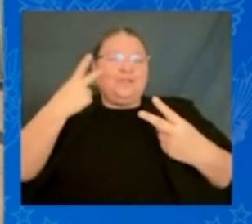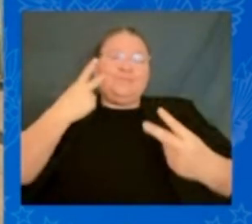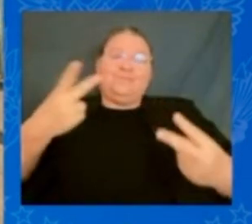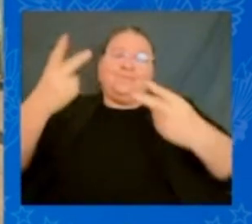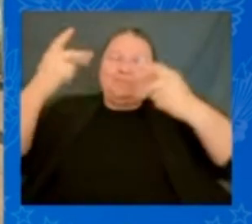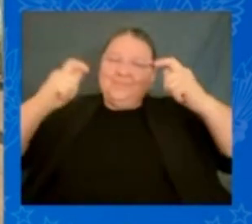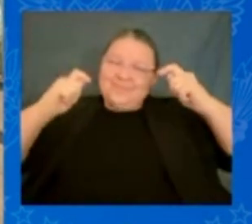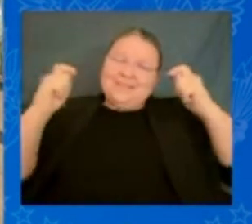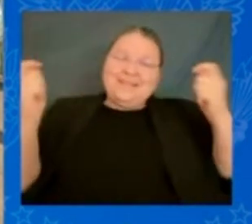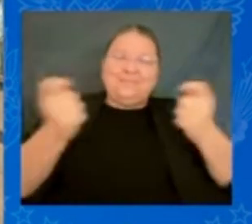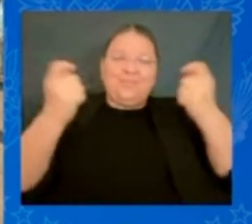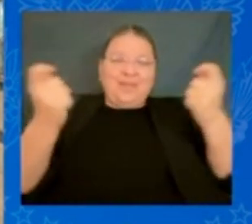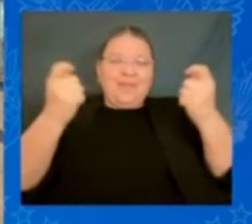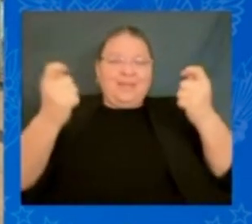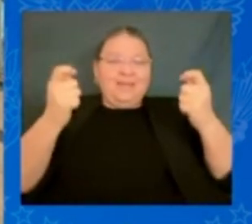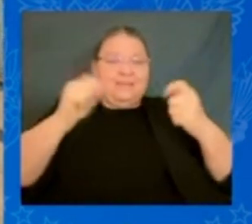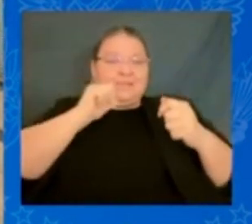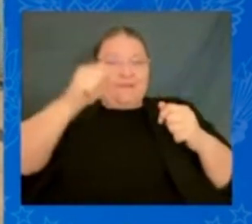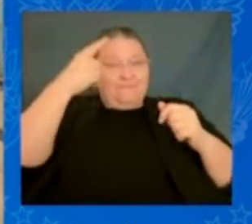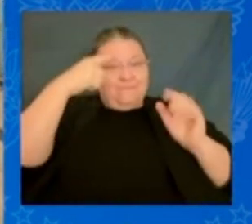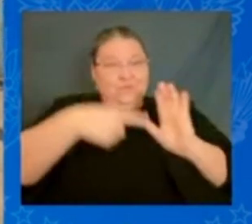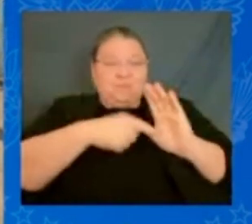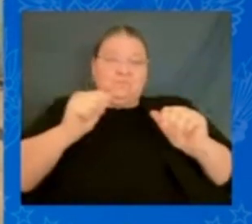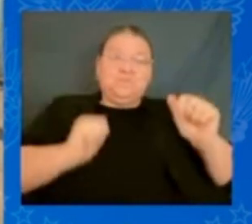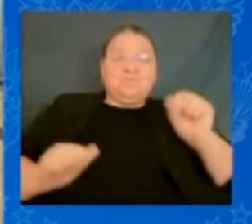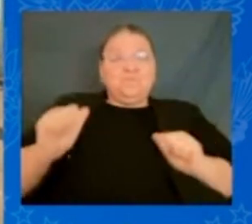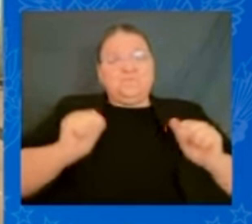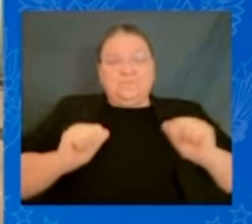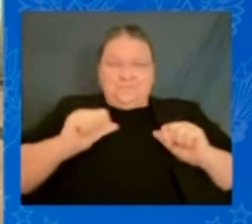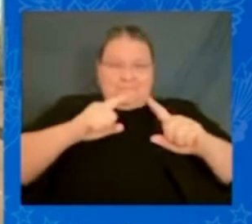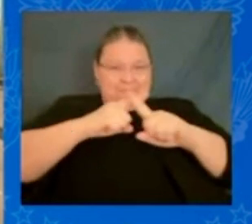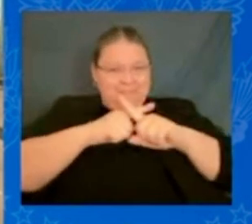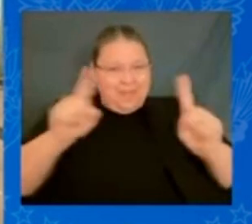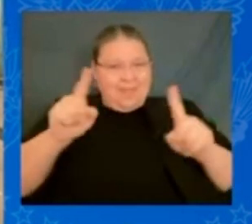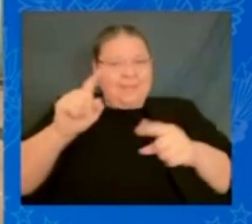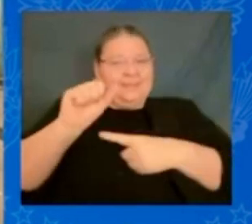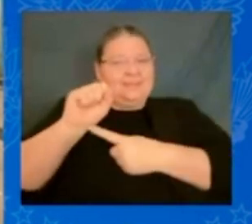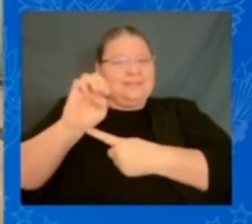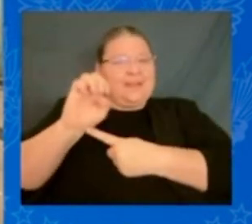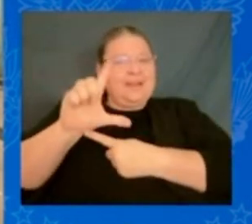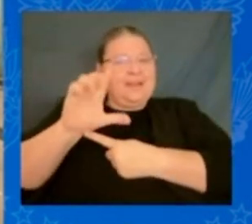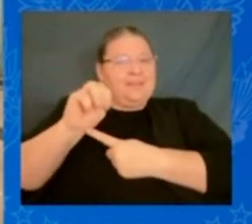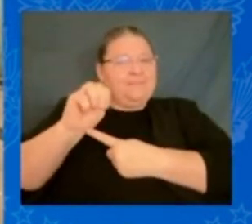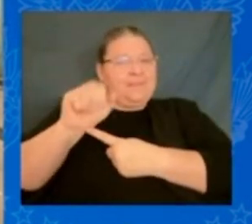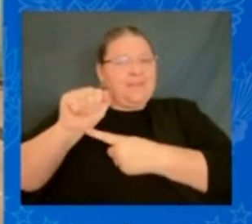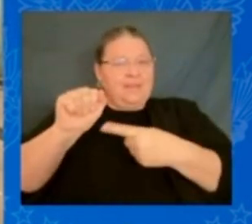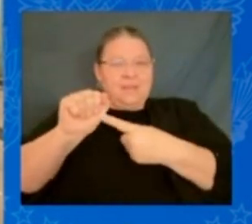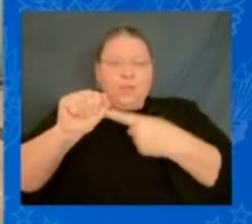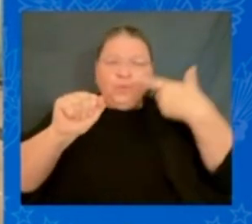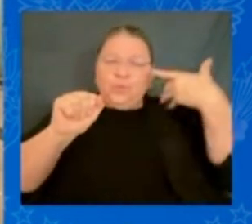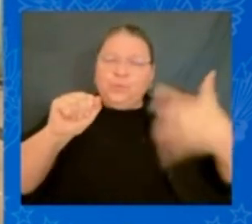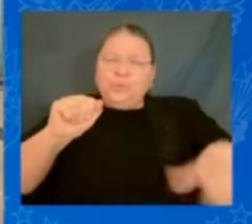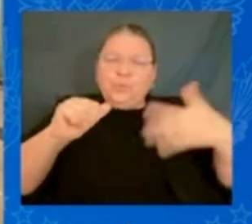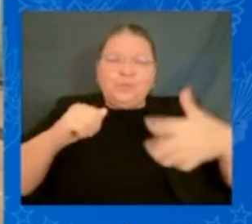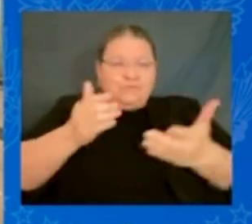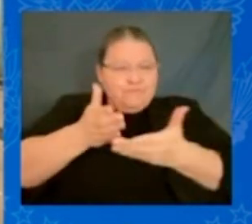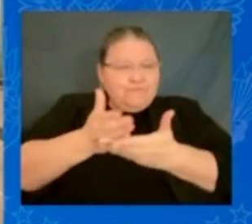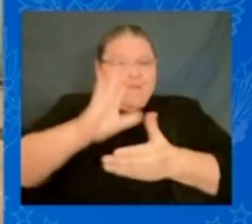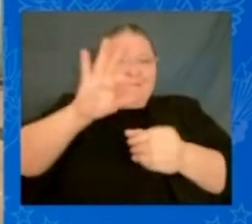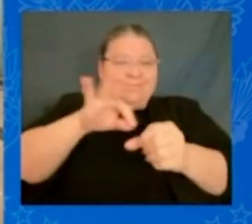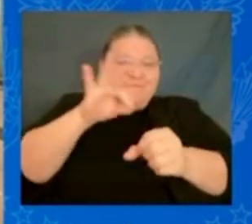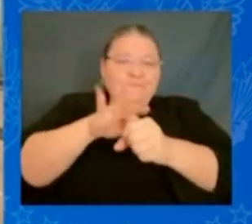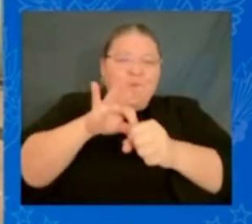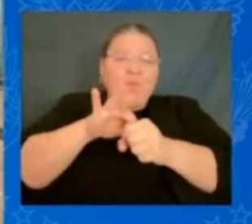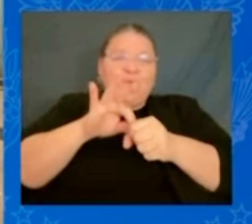not for show, Selma is a reckoning. The right to vote — the right to vote, to have your vote